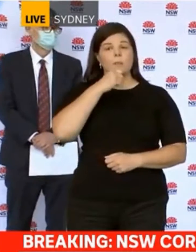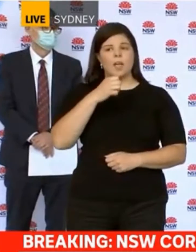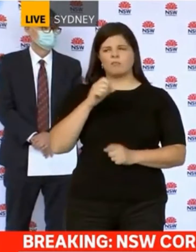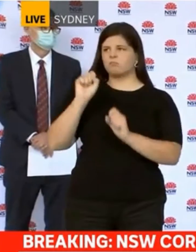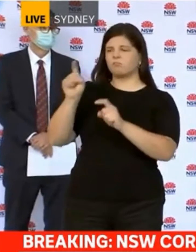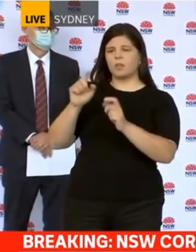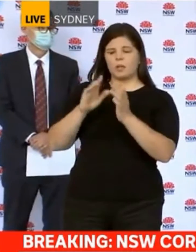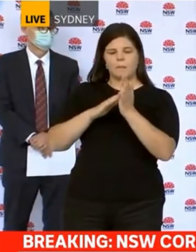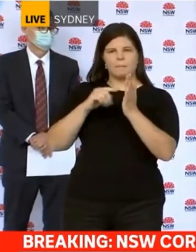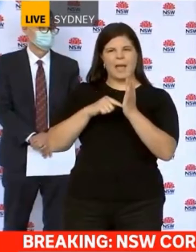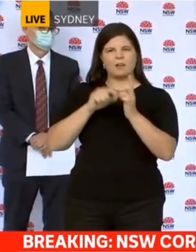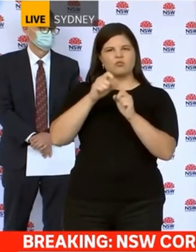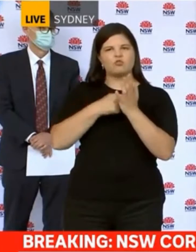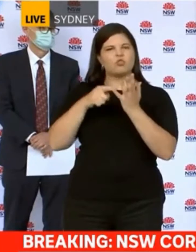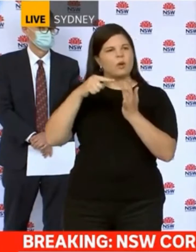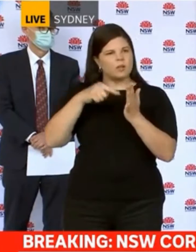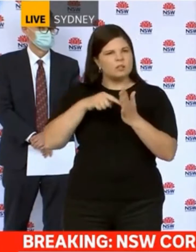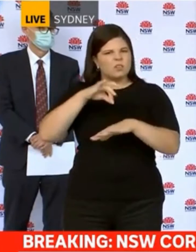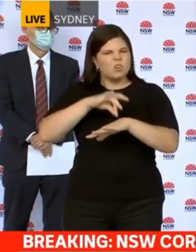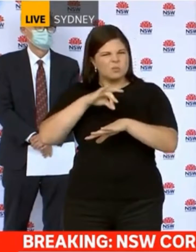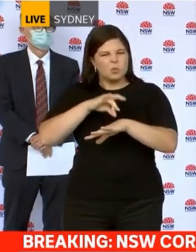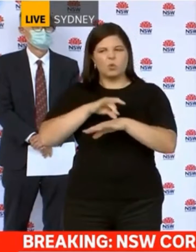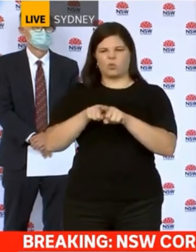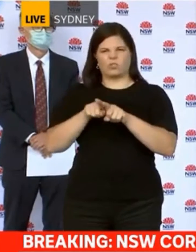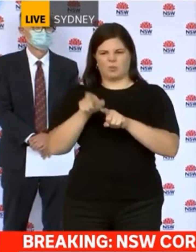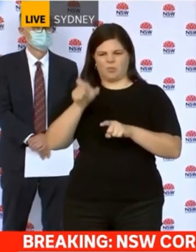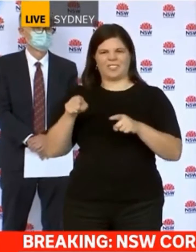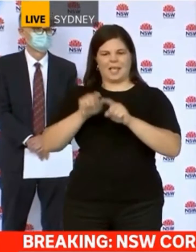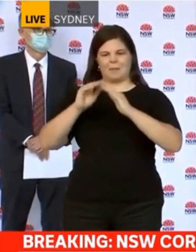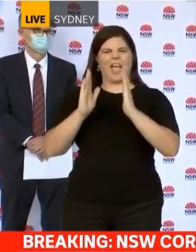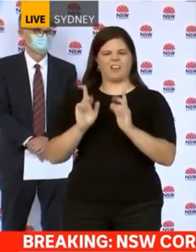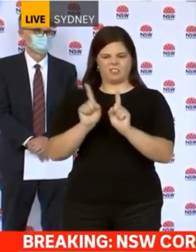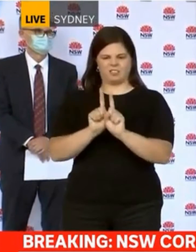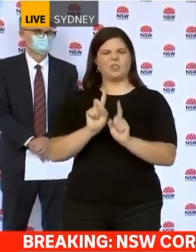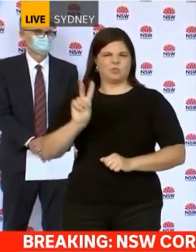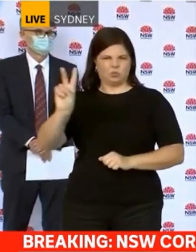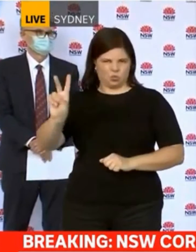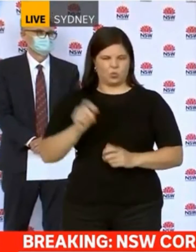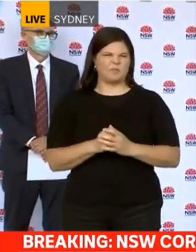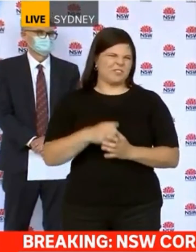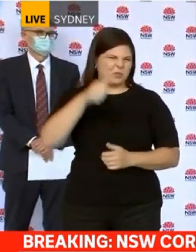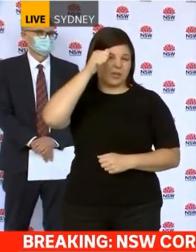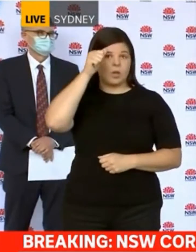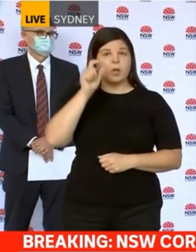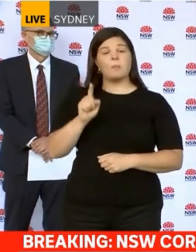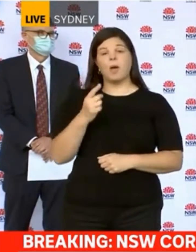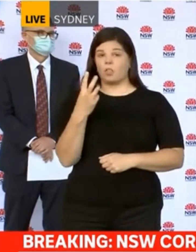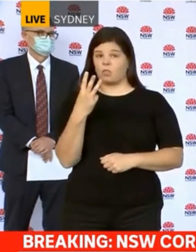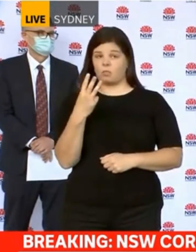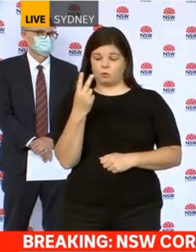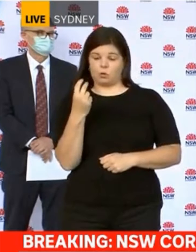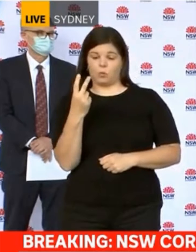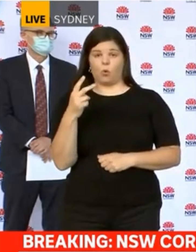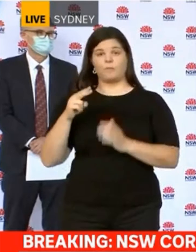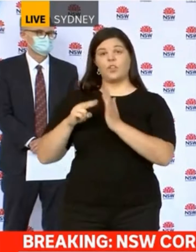and his household contact. So those two cases we reported yesterday. There have been an additional two cases in the Northern